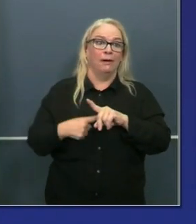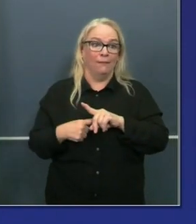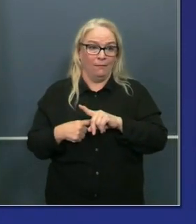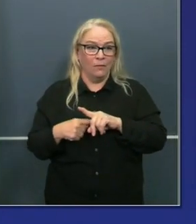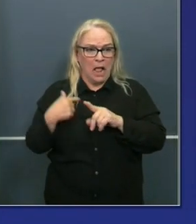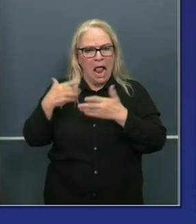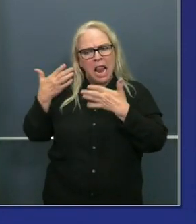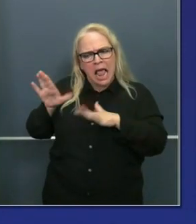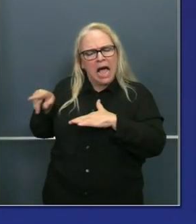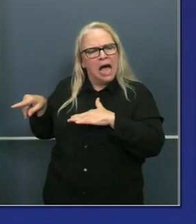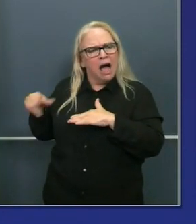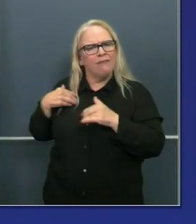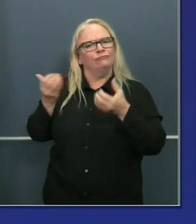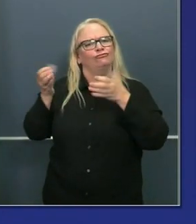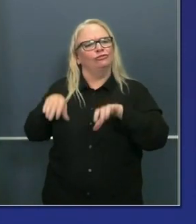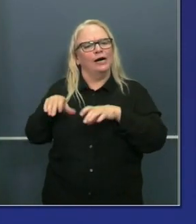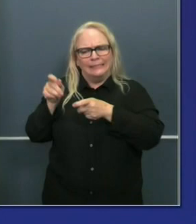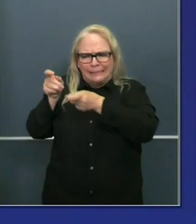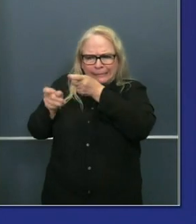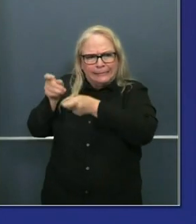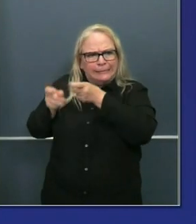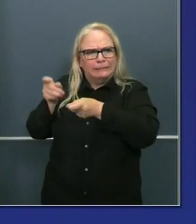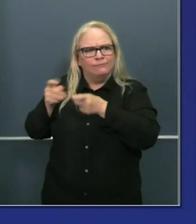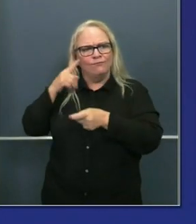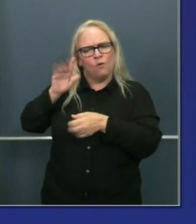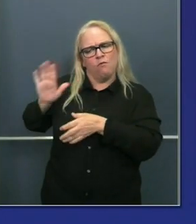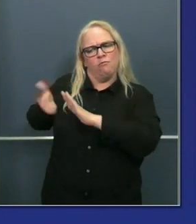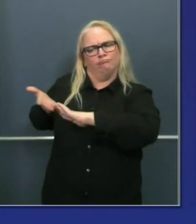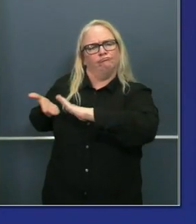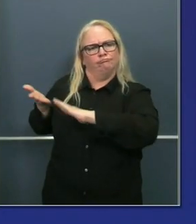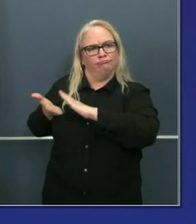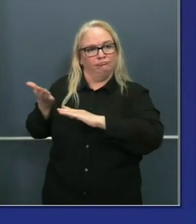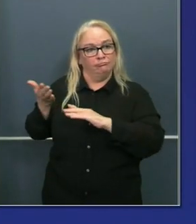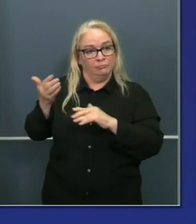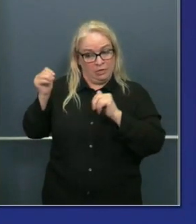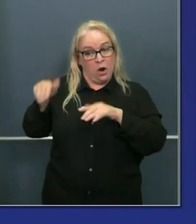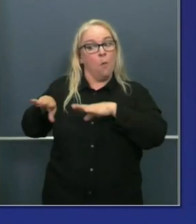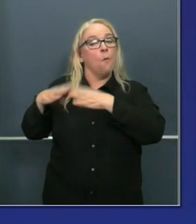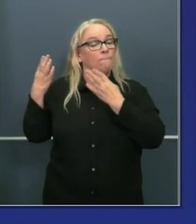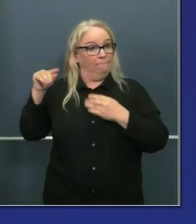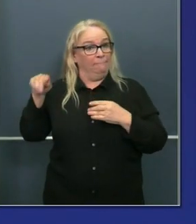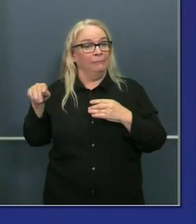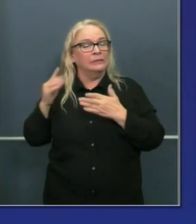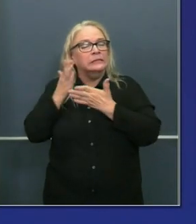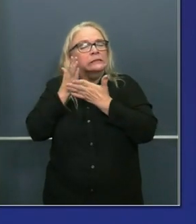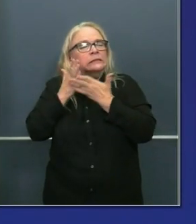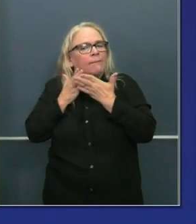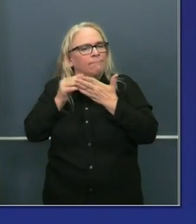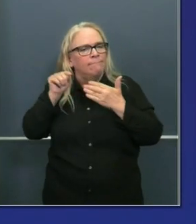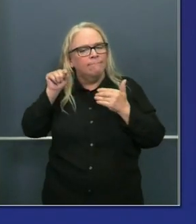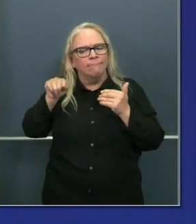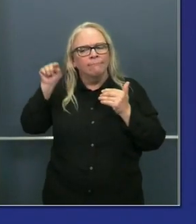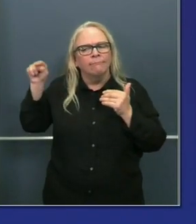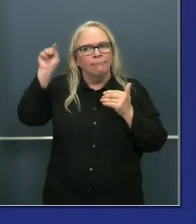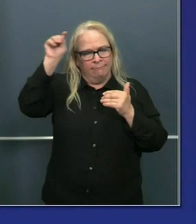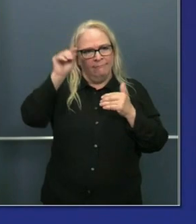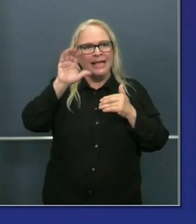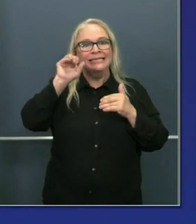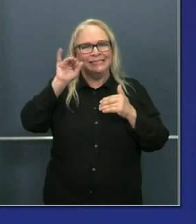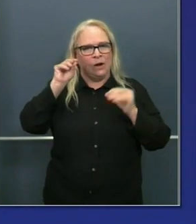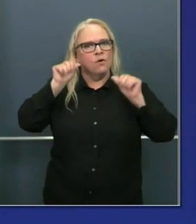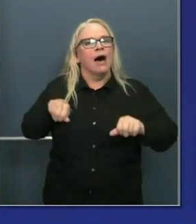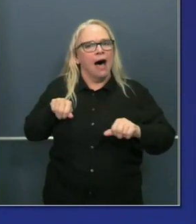allow them to make modifications to their operations so they could reopen in certain counties in the state of California. We are